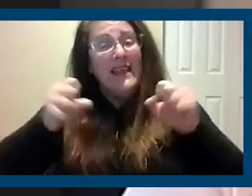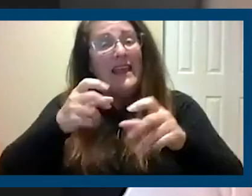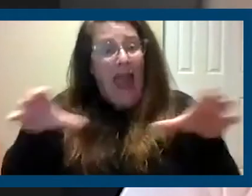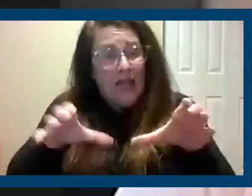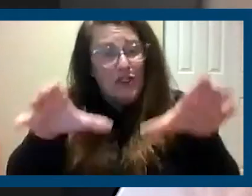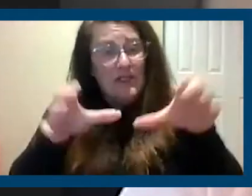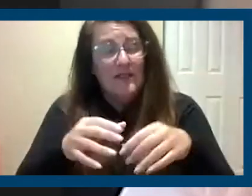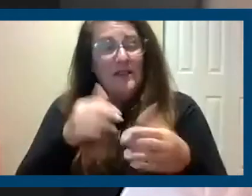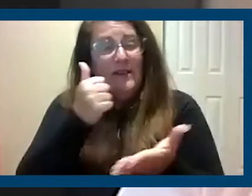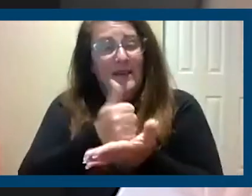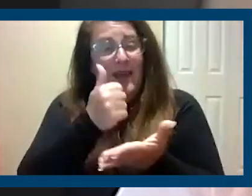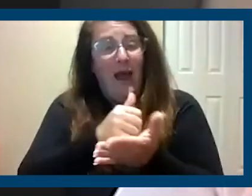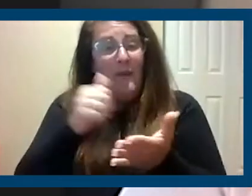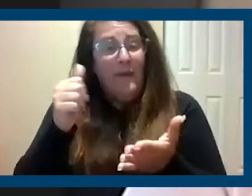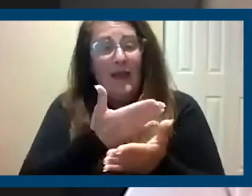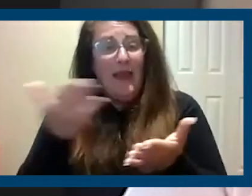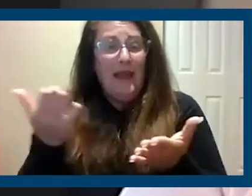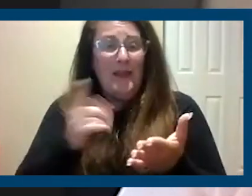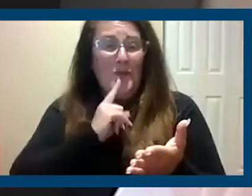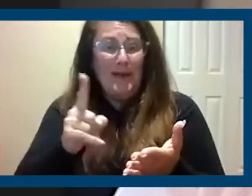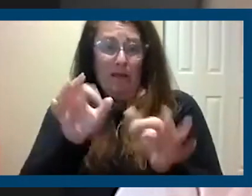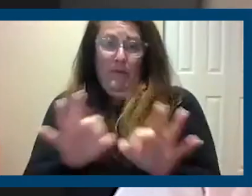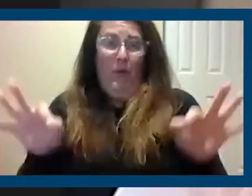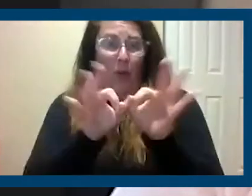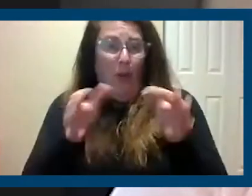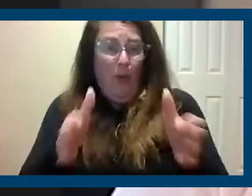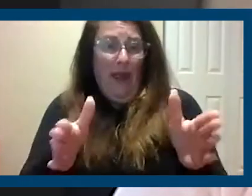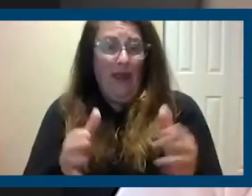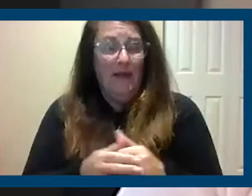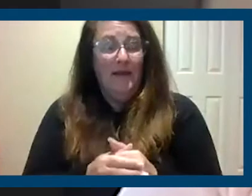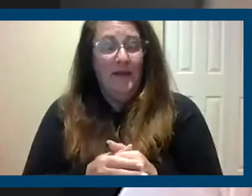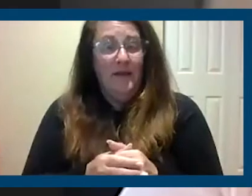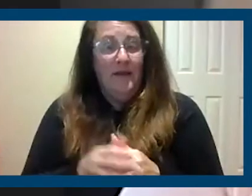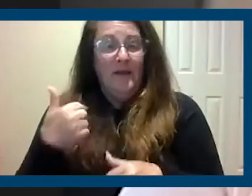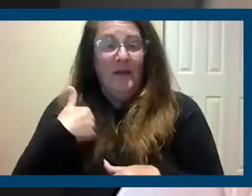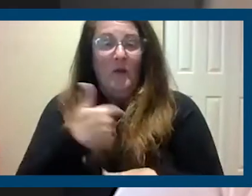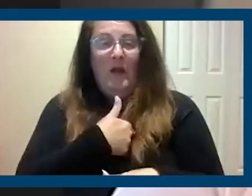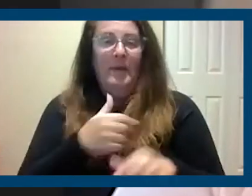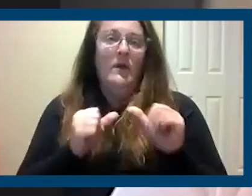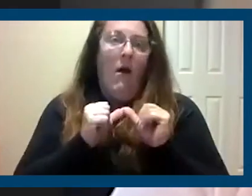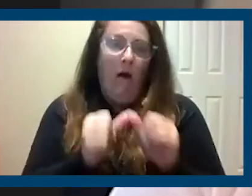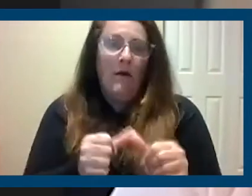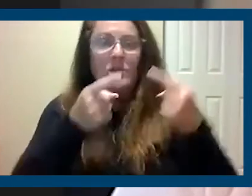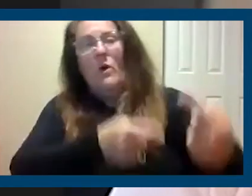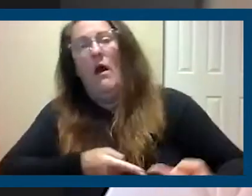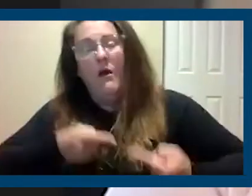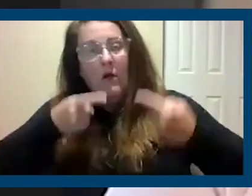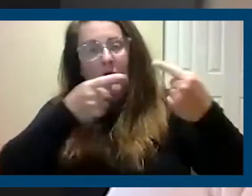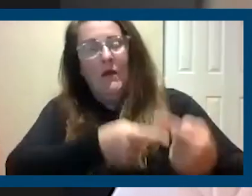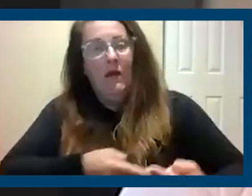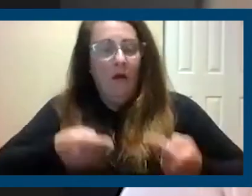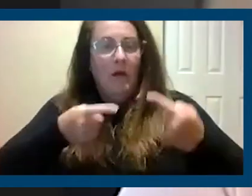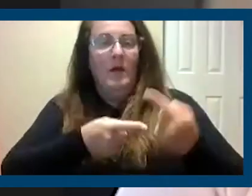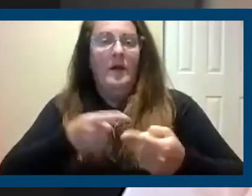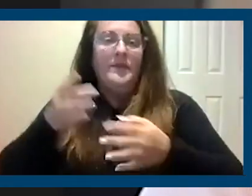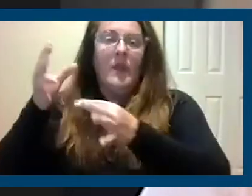that will help them in any meaningful way. And so, you know, we have been in this like constant struggle to have the courts